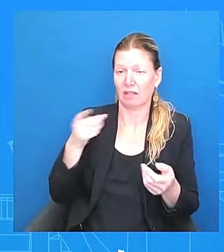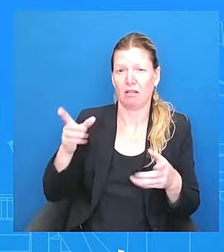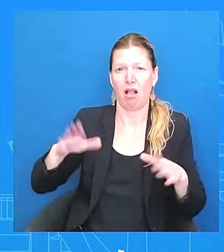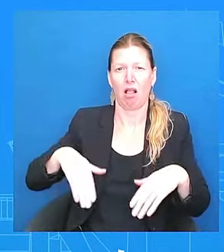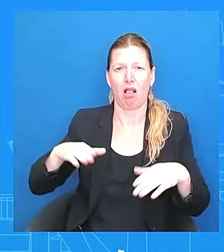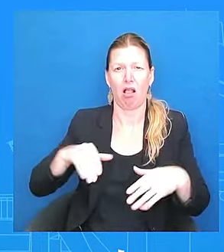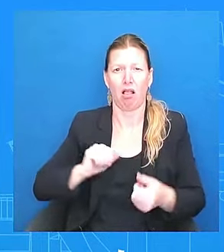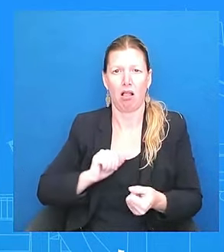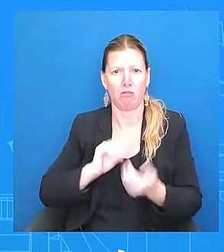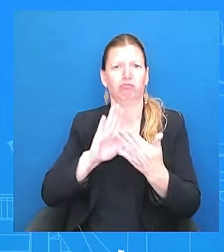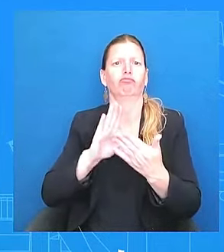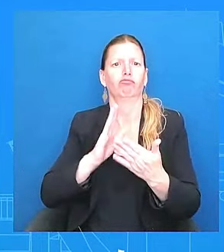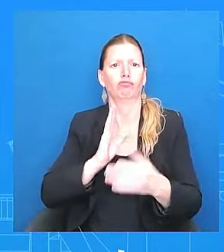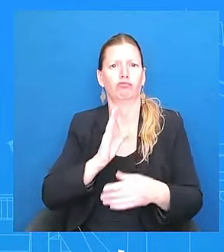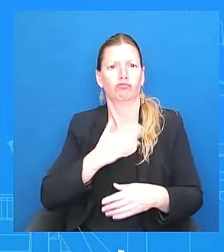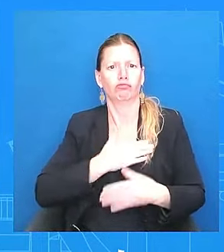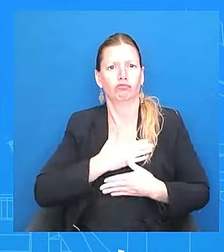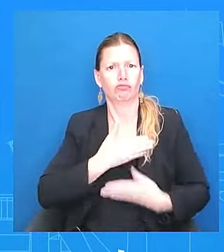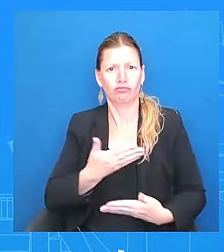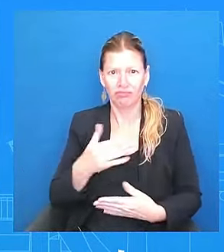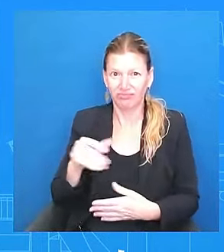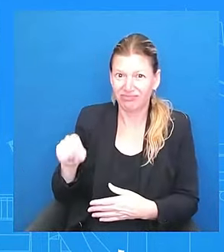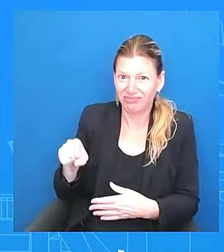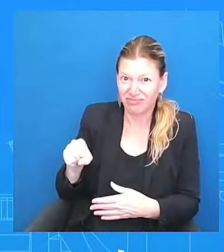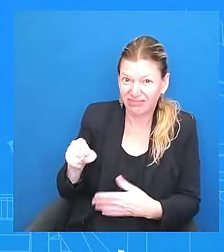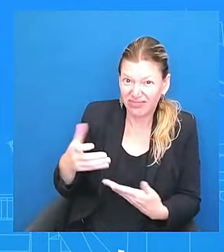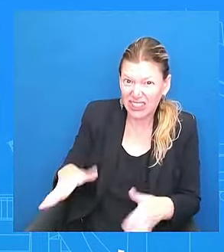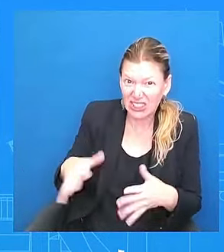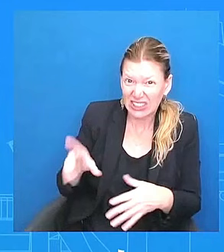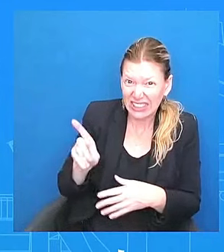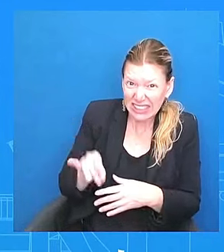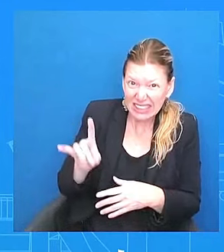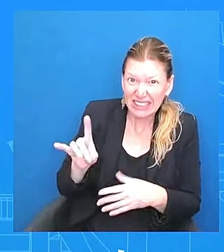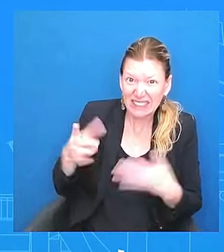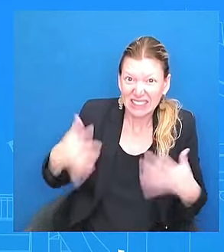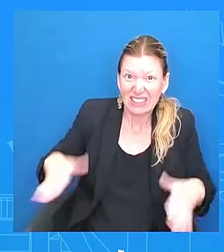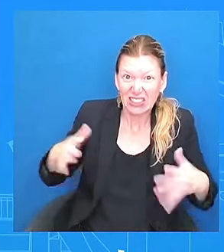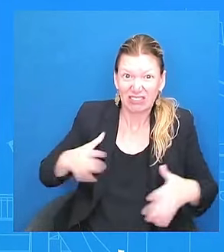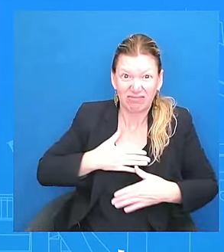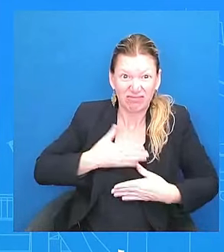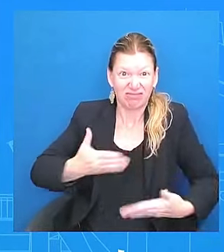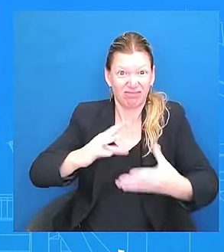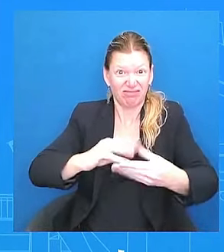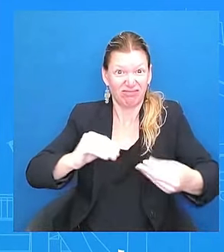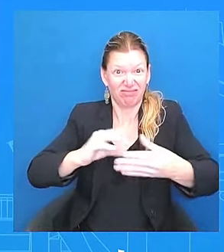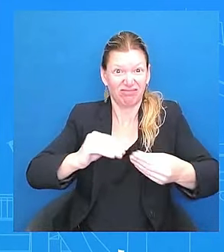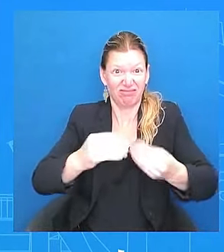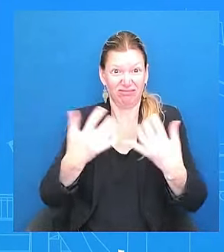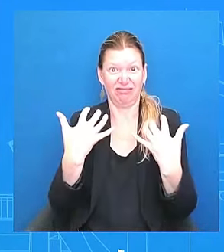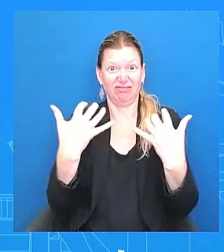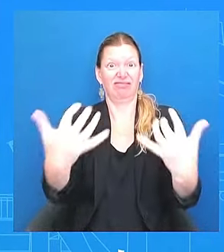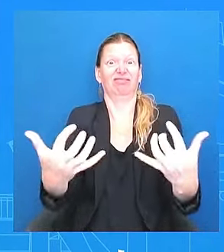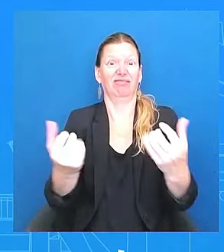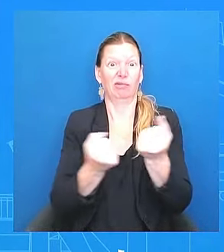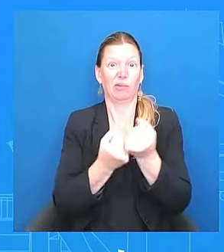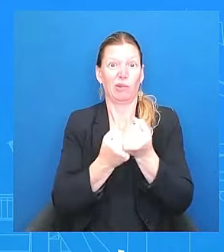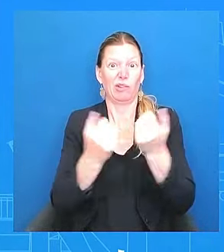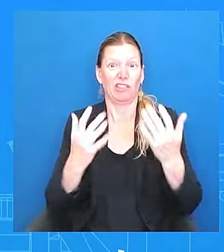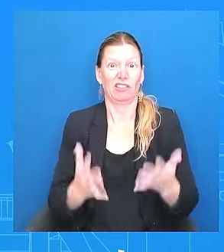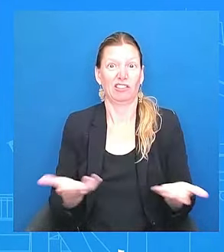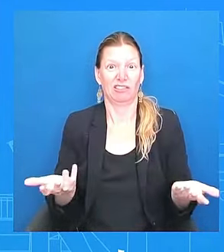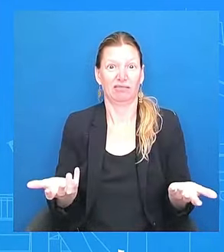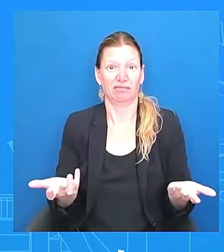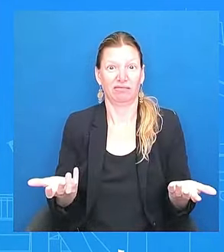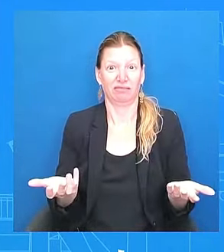He's had one instance with that and he's called six people by your count. by the way, that matters, right? Engaging with the American people